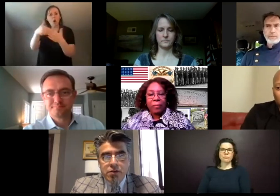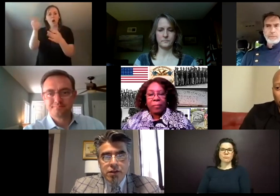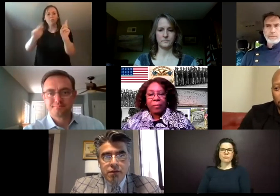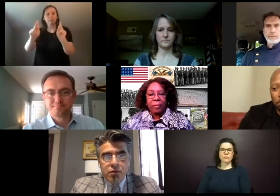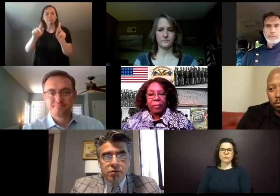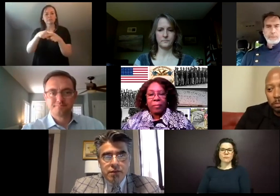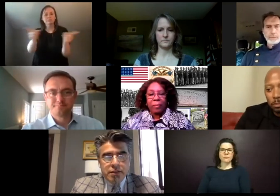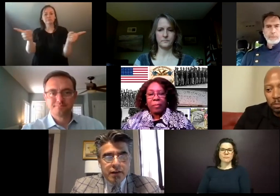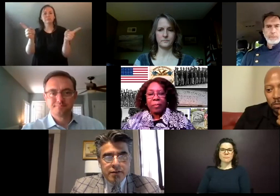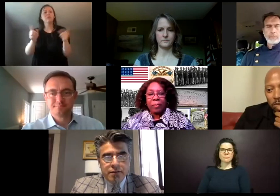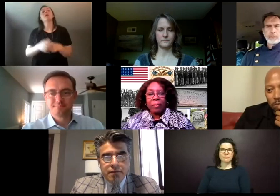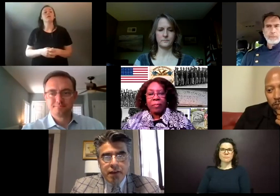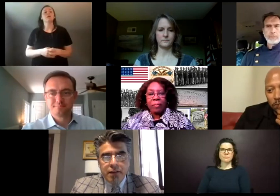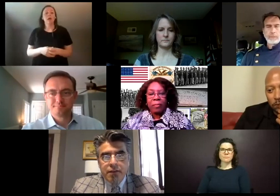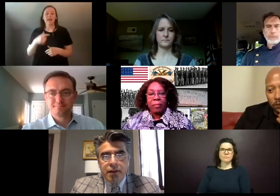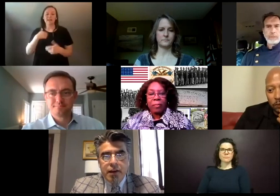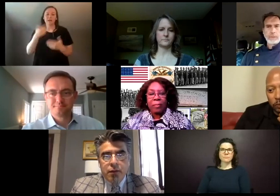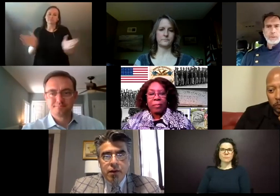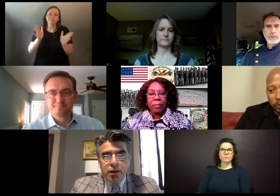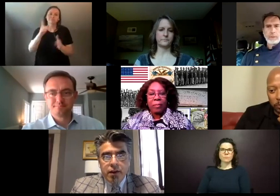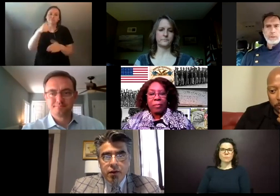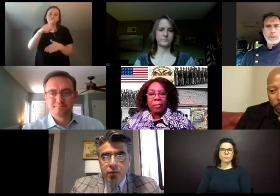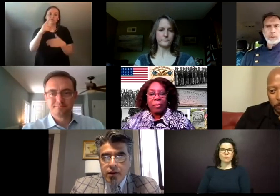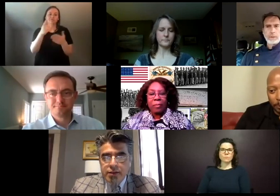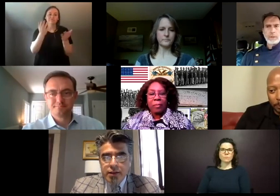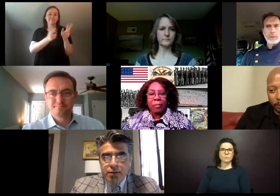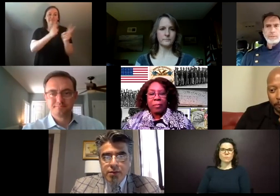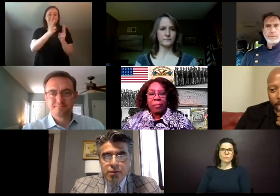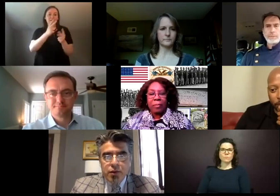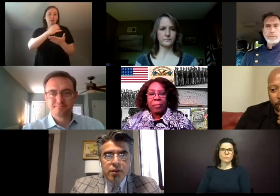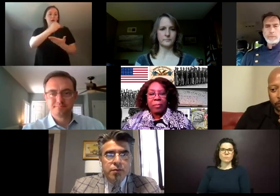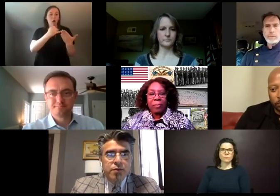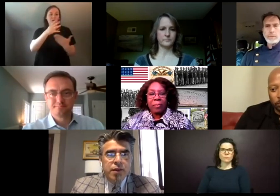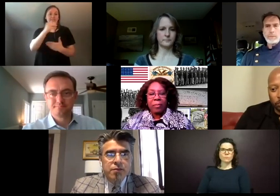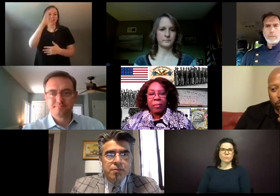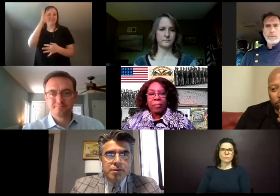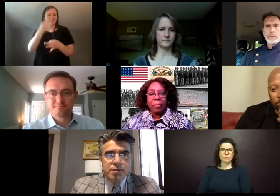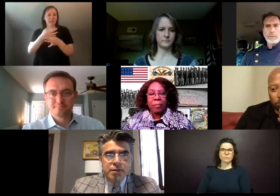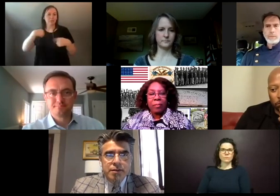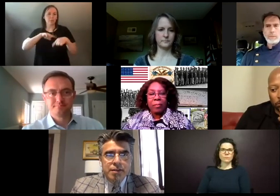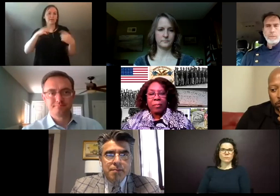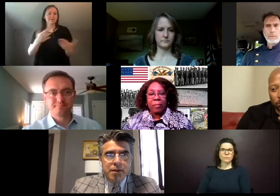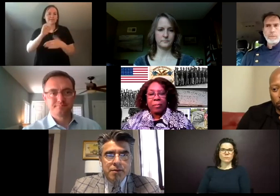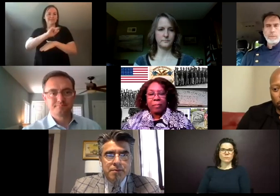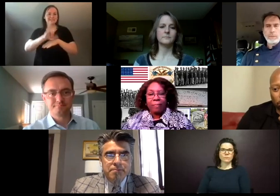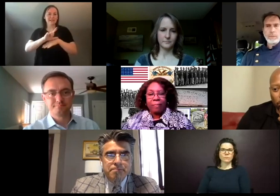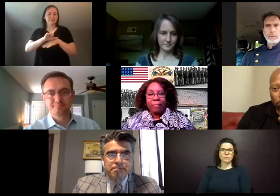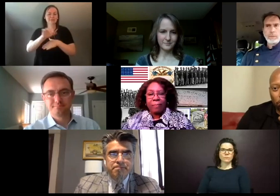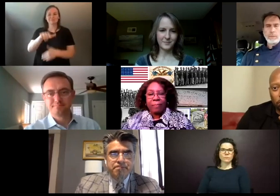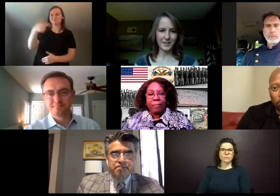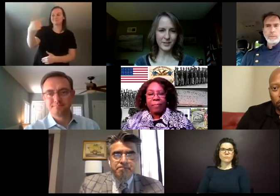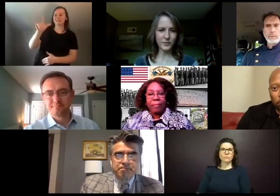do encourage everyone to visit Arts and Faith. We are here. We are St. Louis. We are you. Thank you so much. And Lisa, back to you.